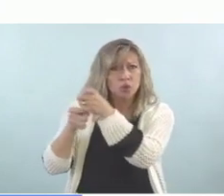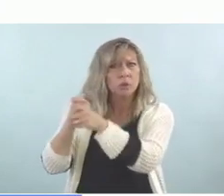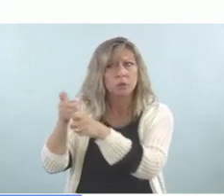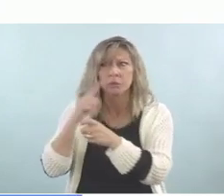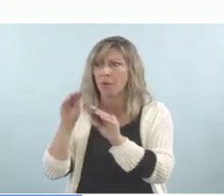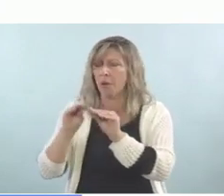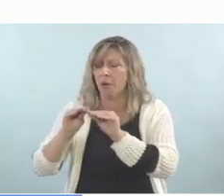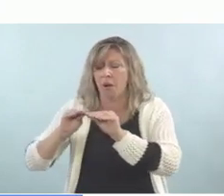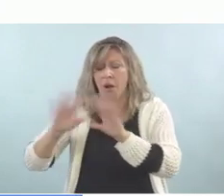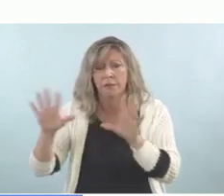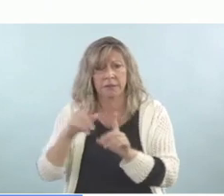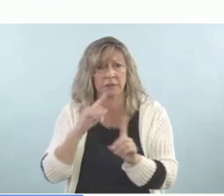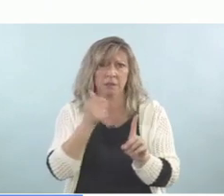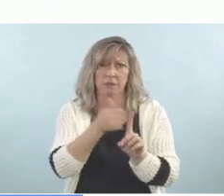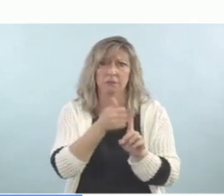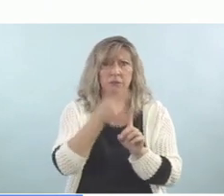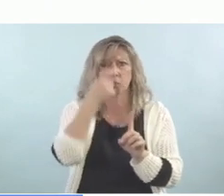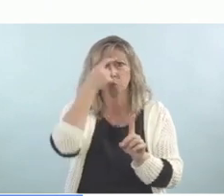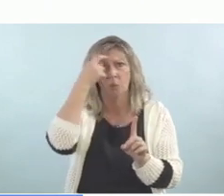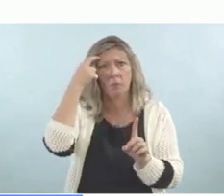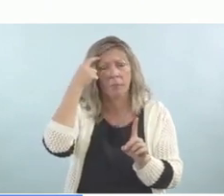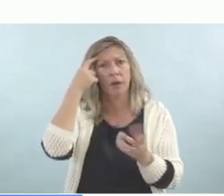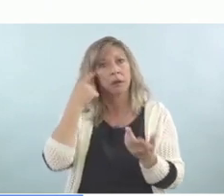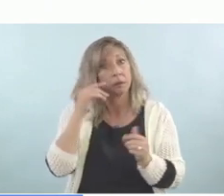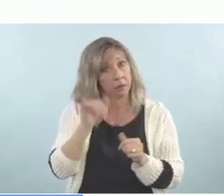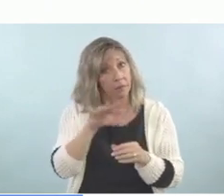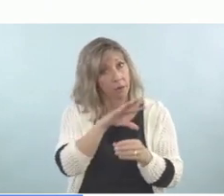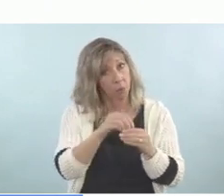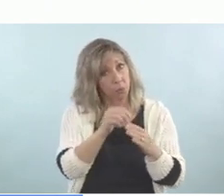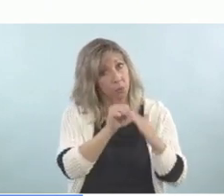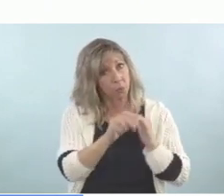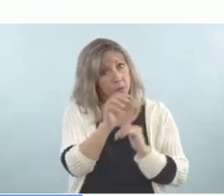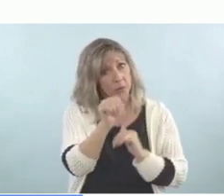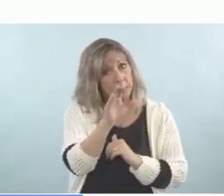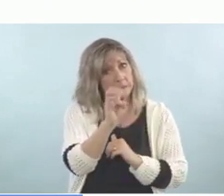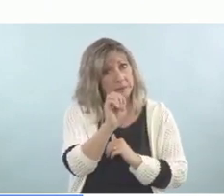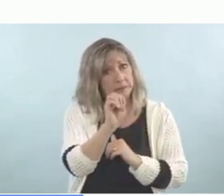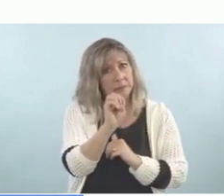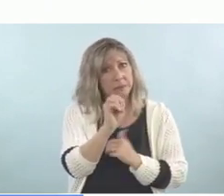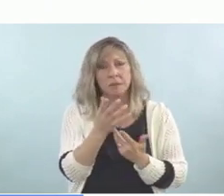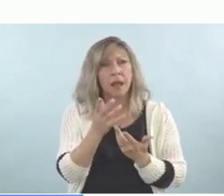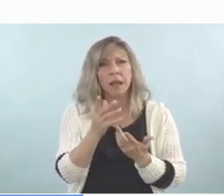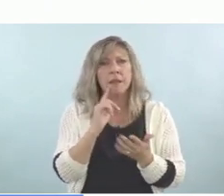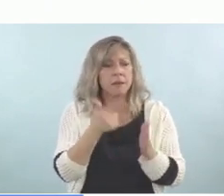ACE? Does ACE continue to require adaptations or changes?